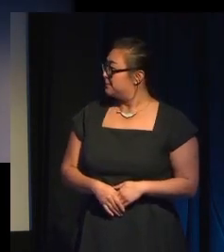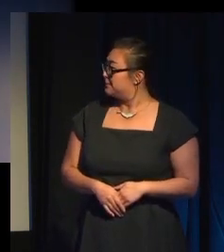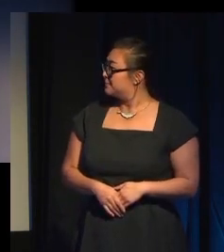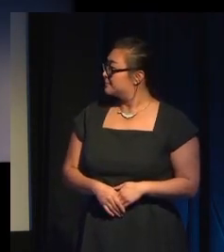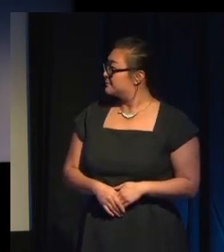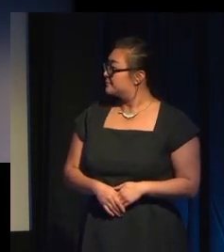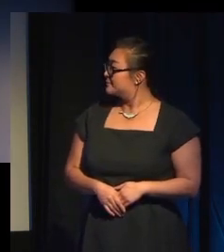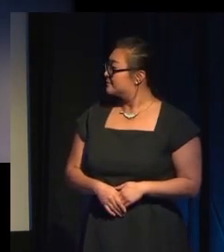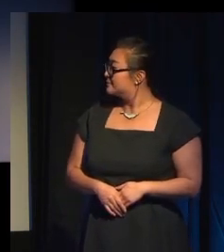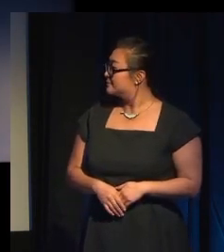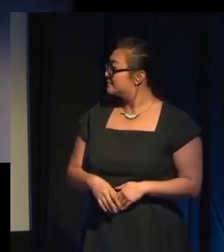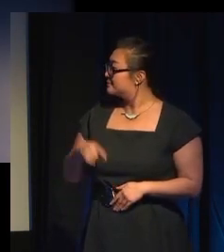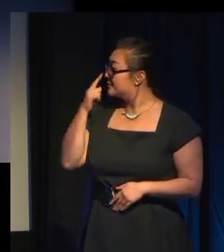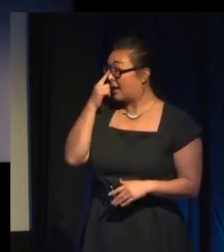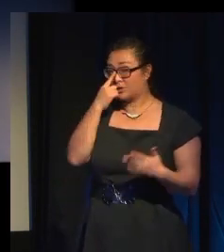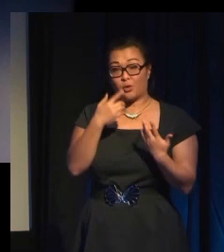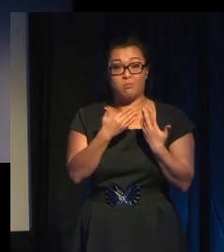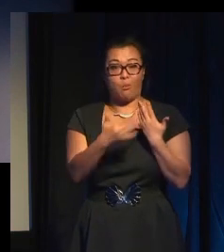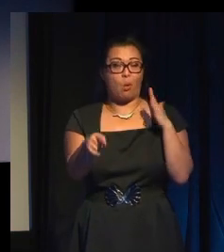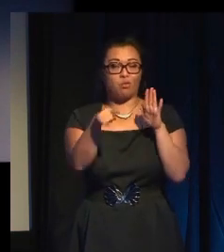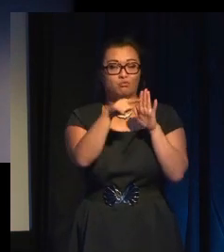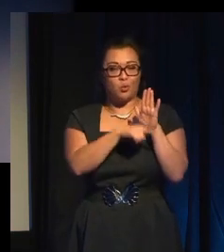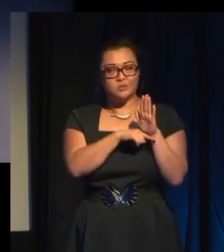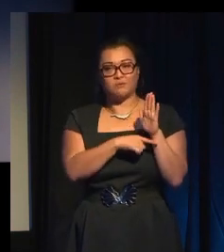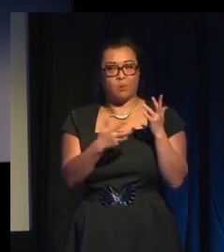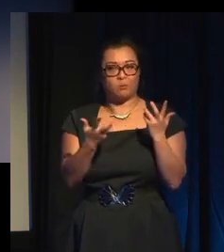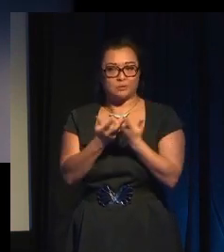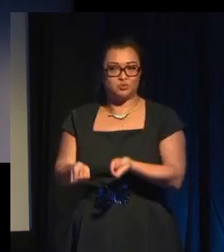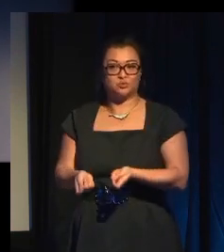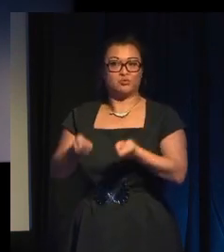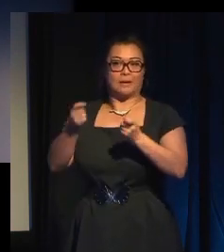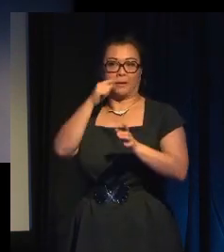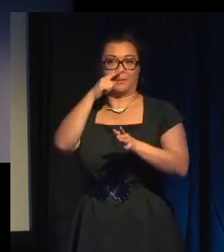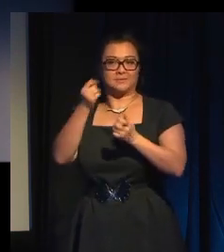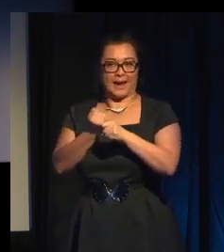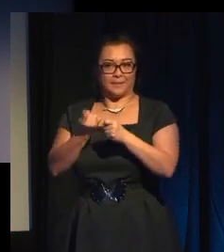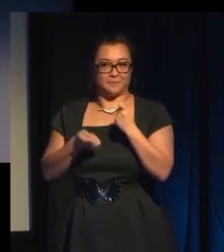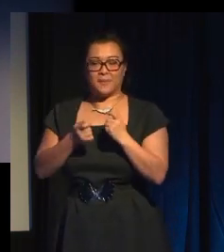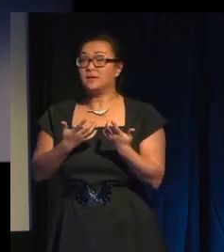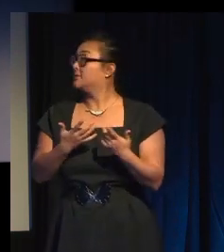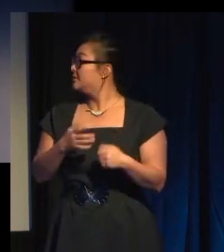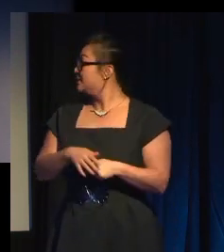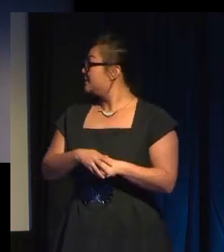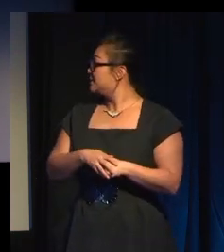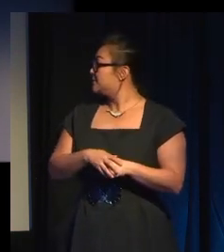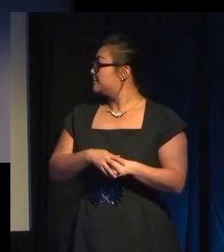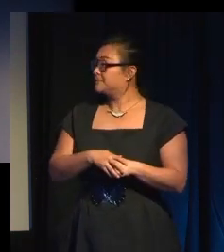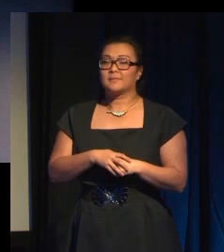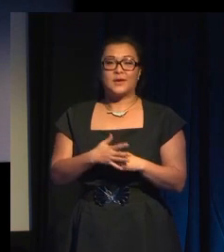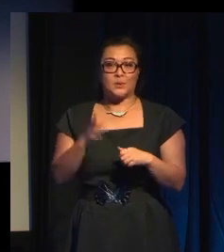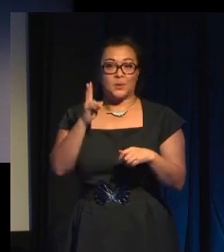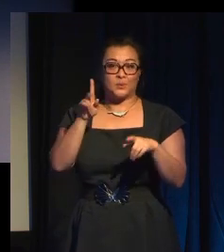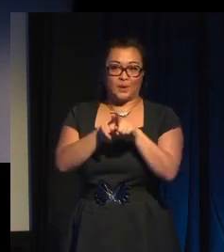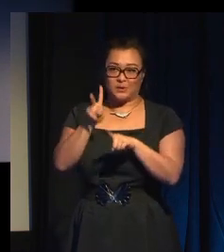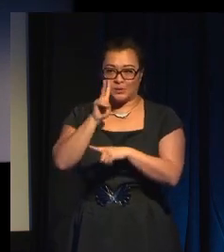So, more rules for raising the cultural prestige of games. As we saw from the Creative Europe Media Fund guidelines, you should